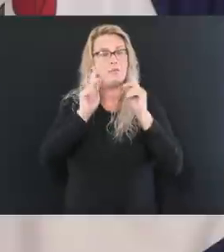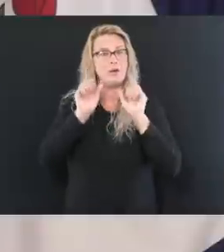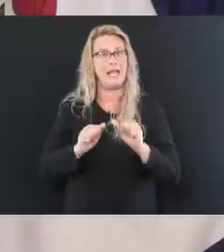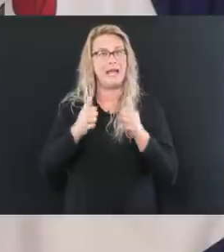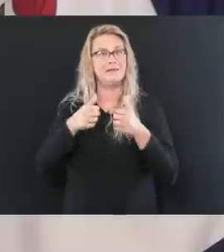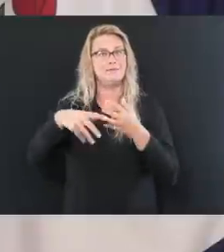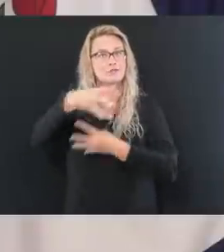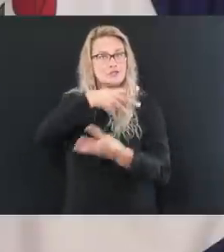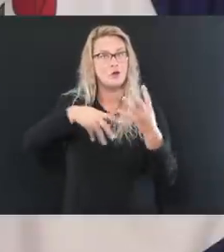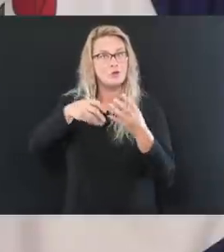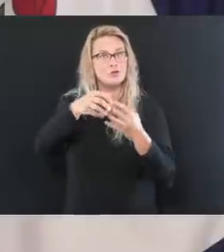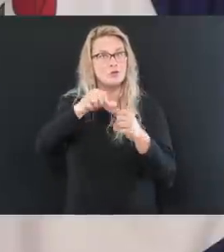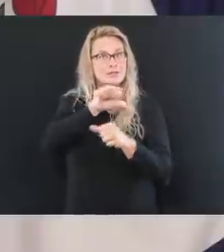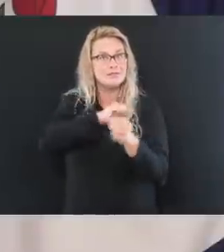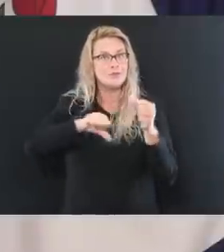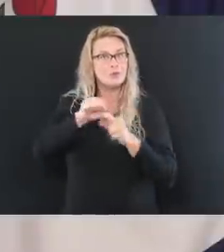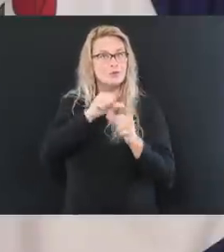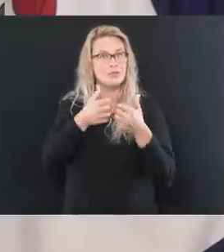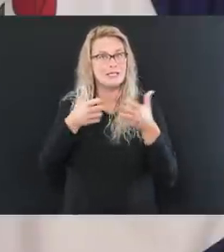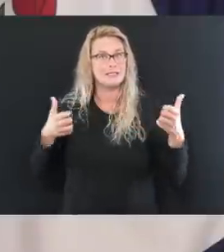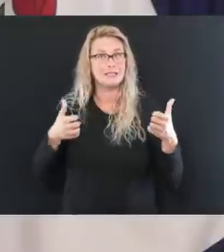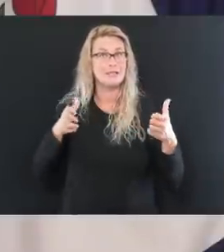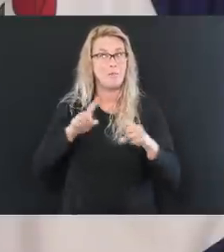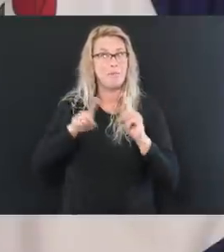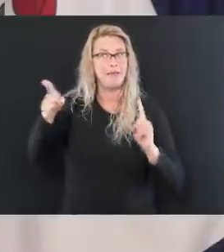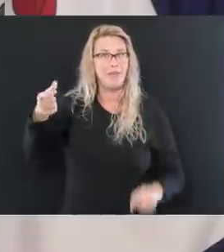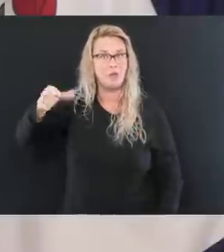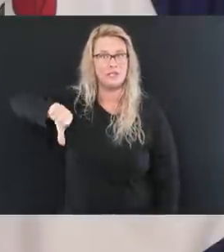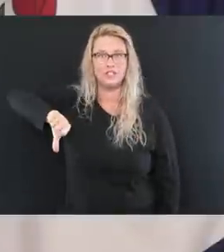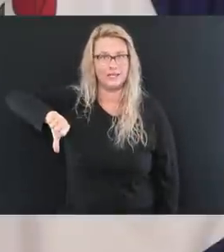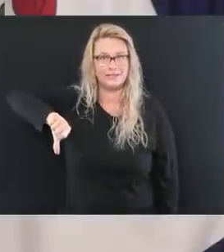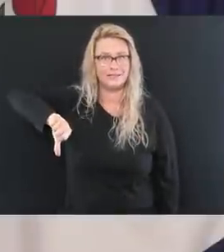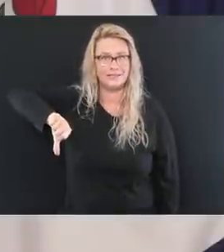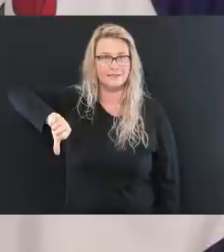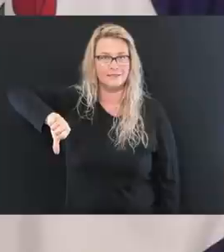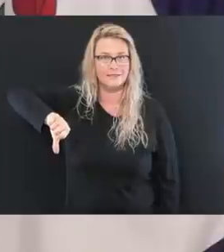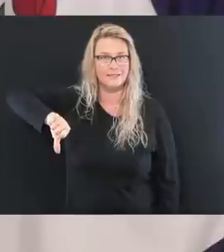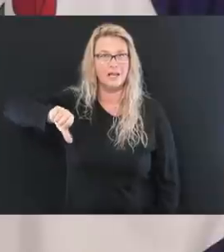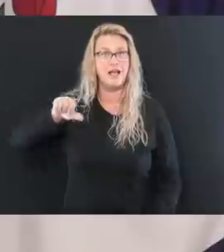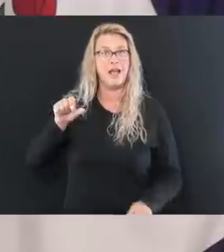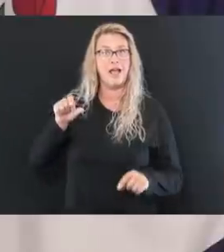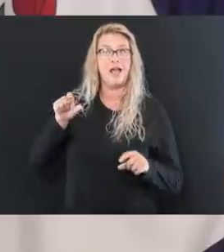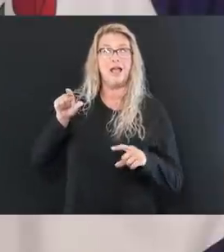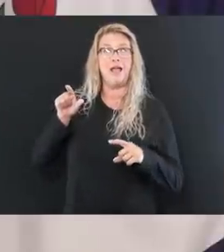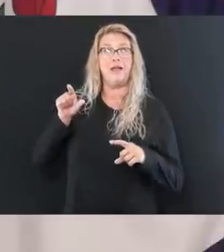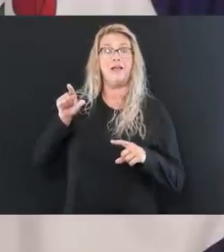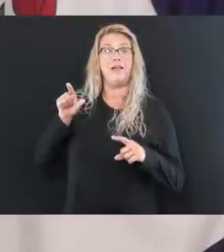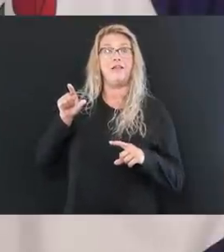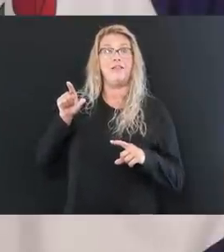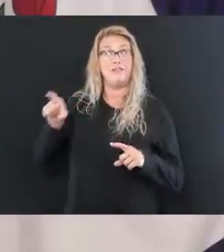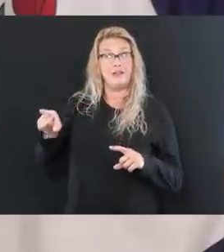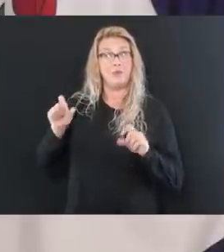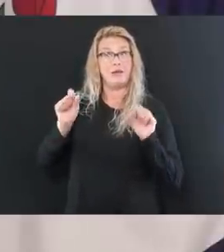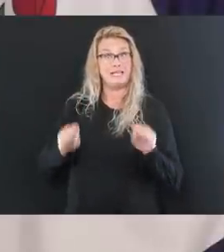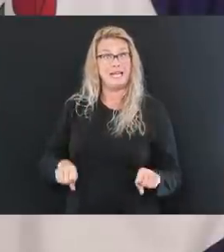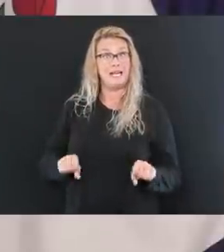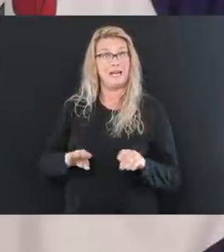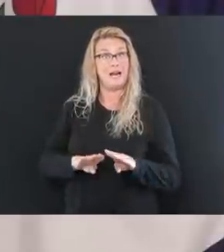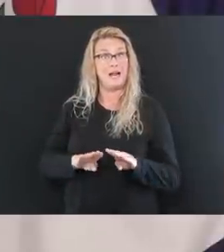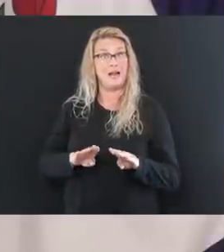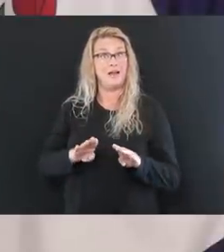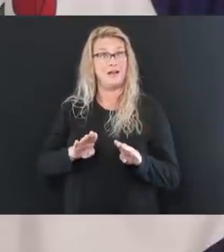and they rejected that. And then we allowed them after that, because we set a date